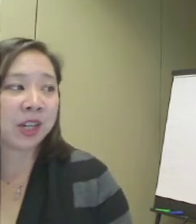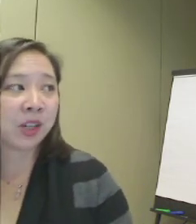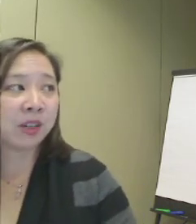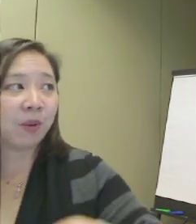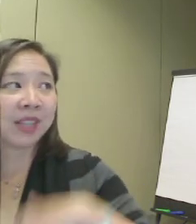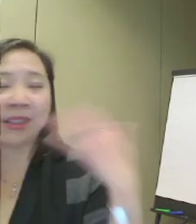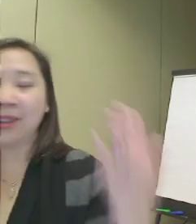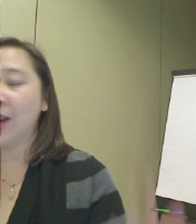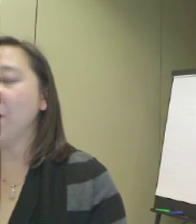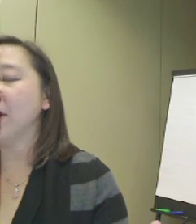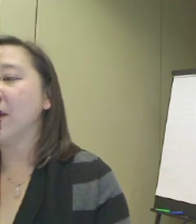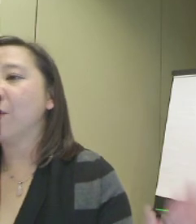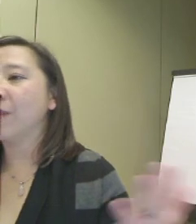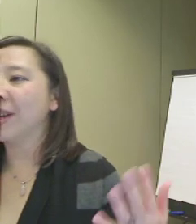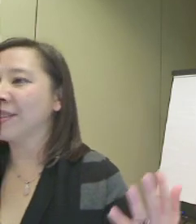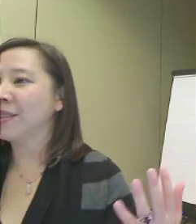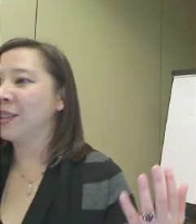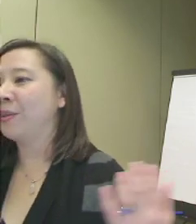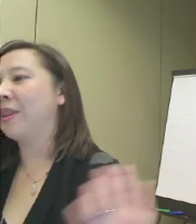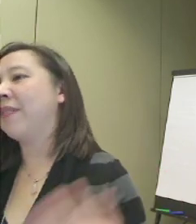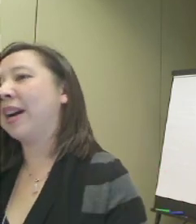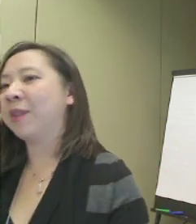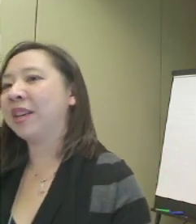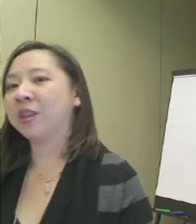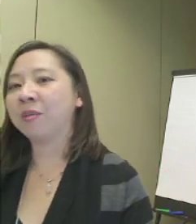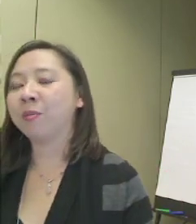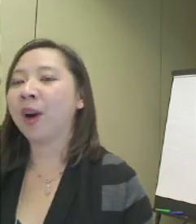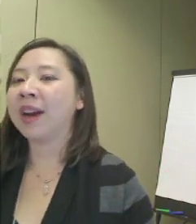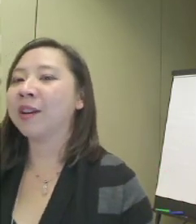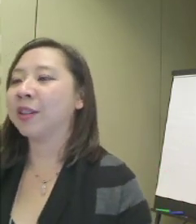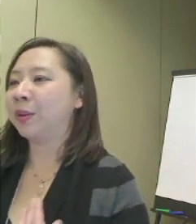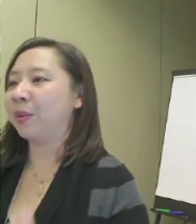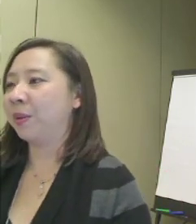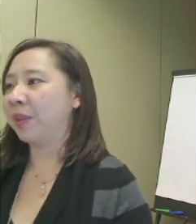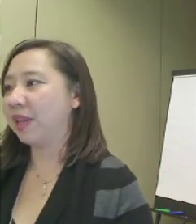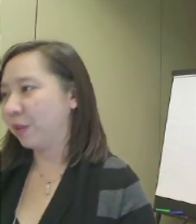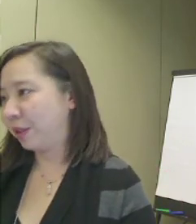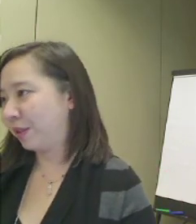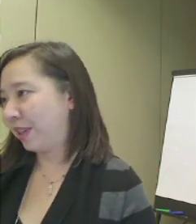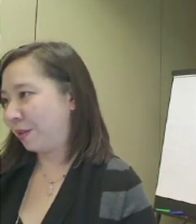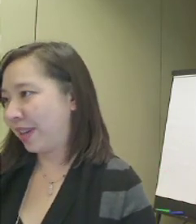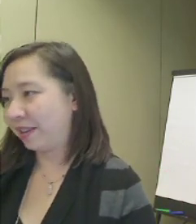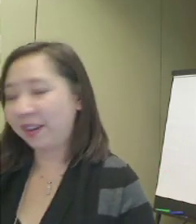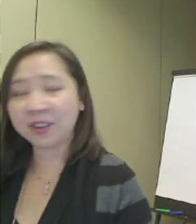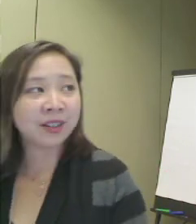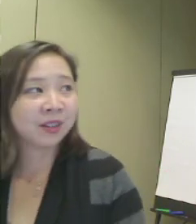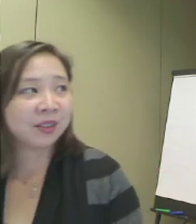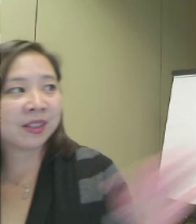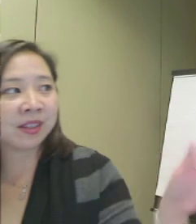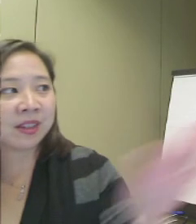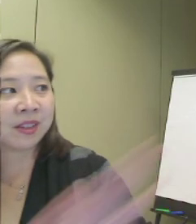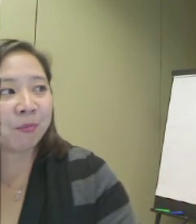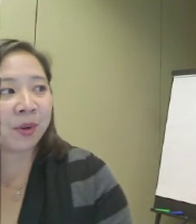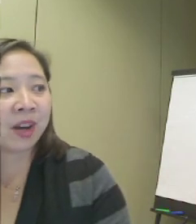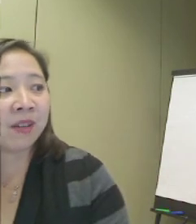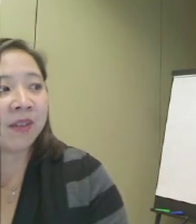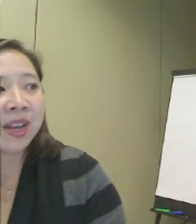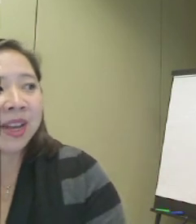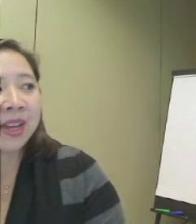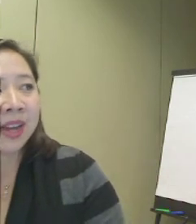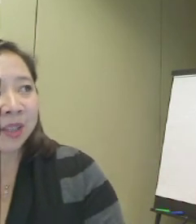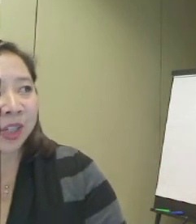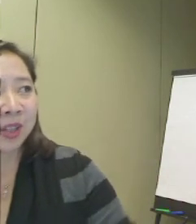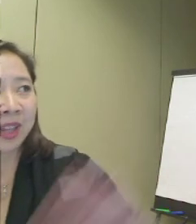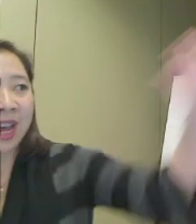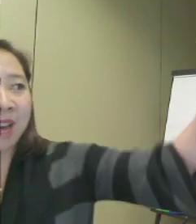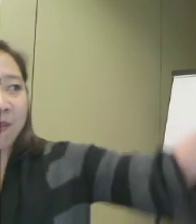have evaluation once it's upped. We also do evaluation prior to introducing new technology. So this is an example of